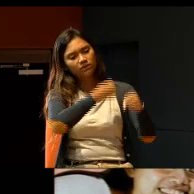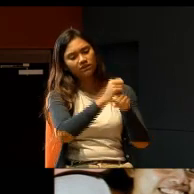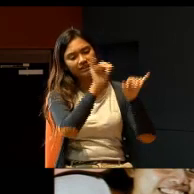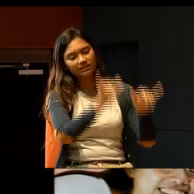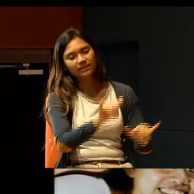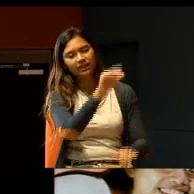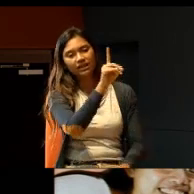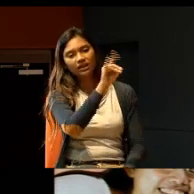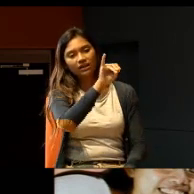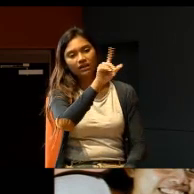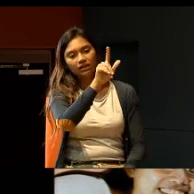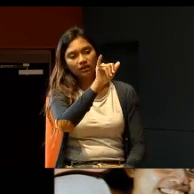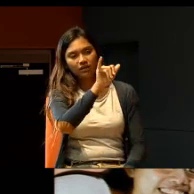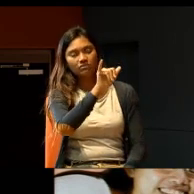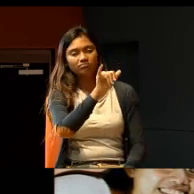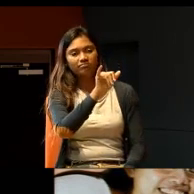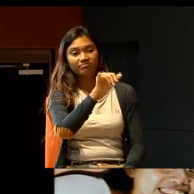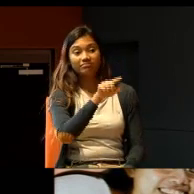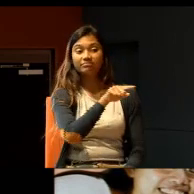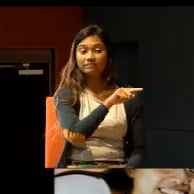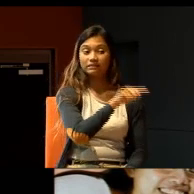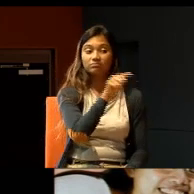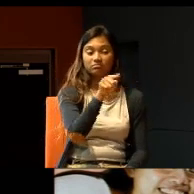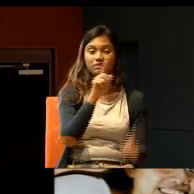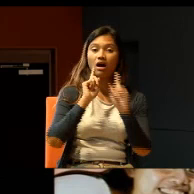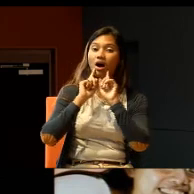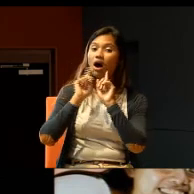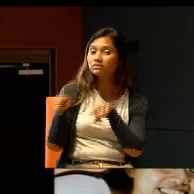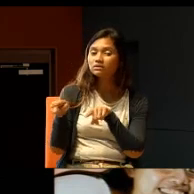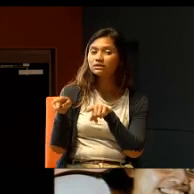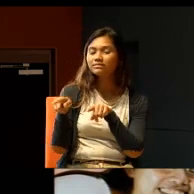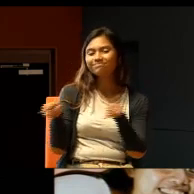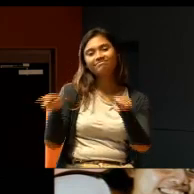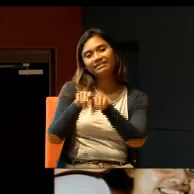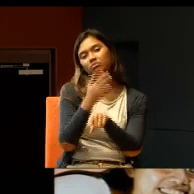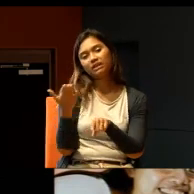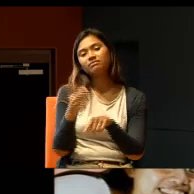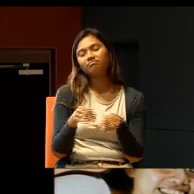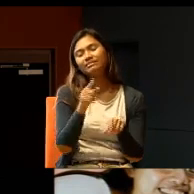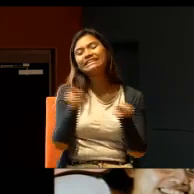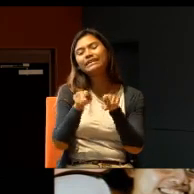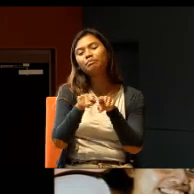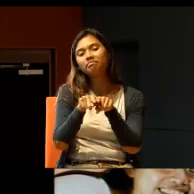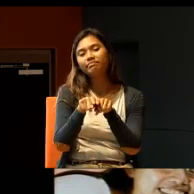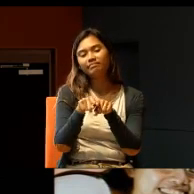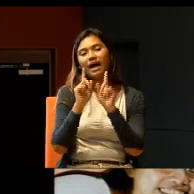then, they will tell you the same thing. Why not? We want to.